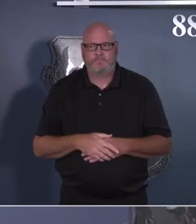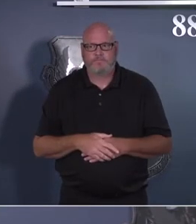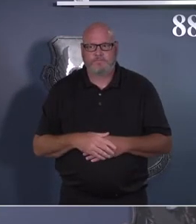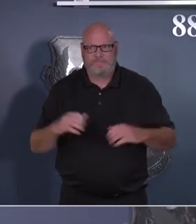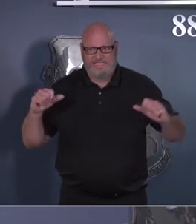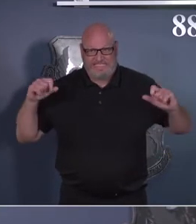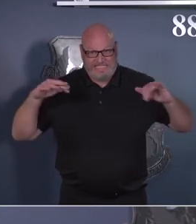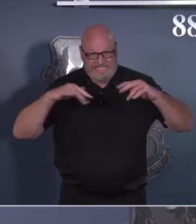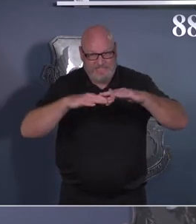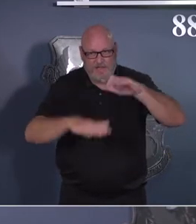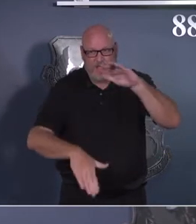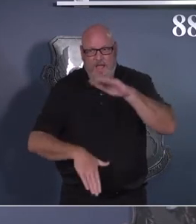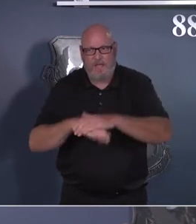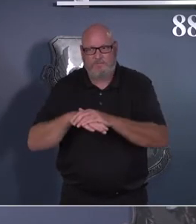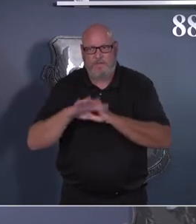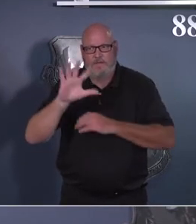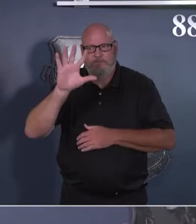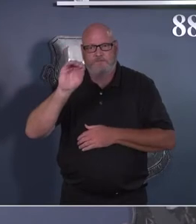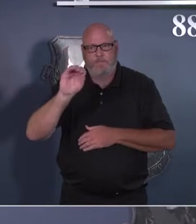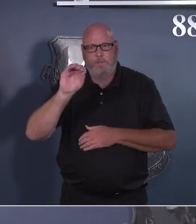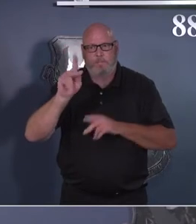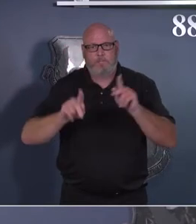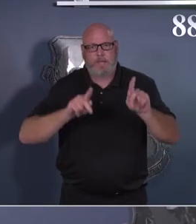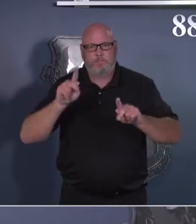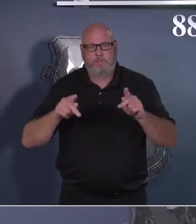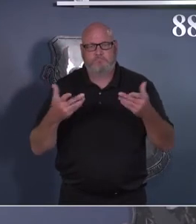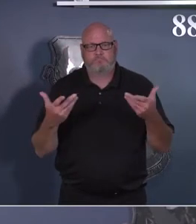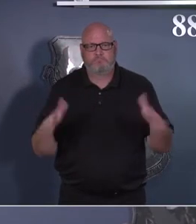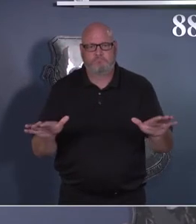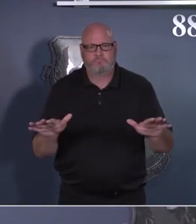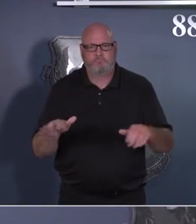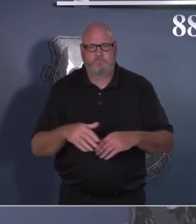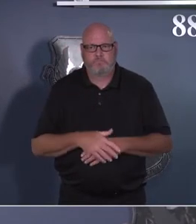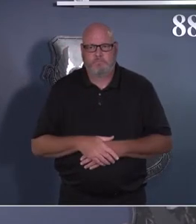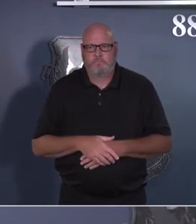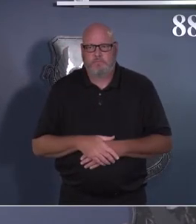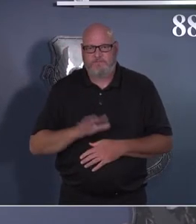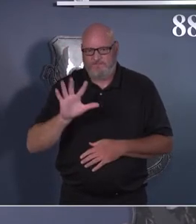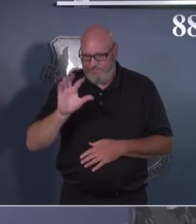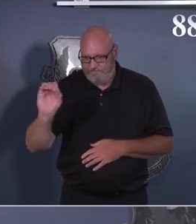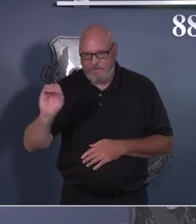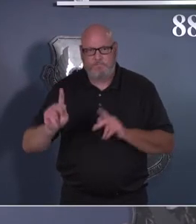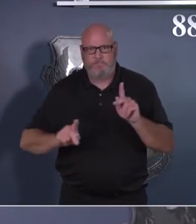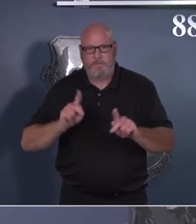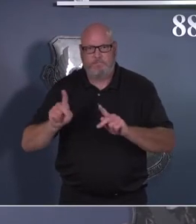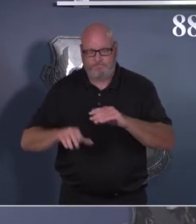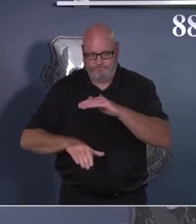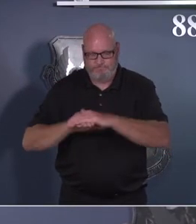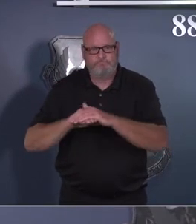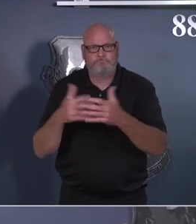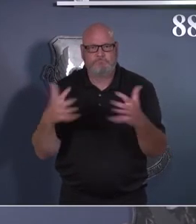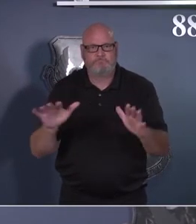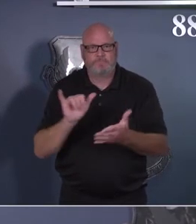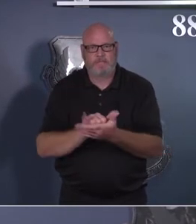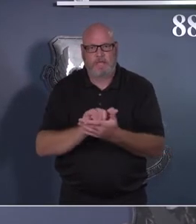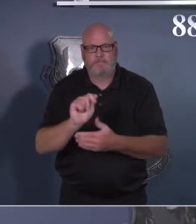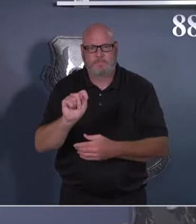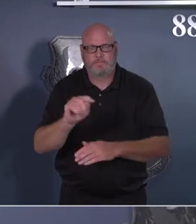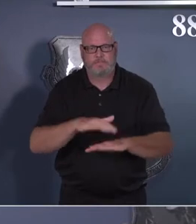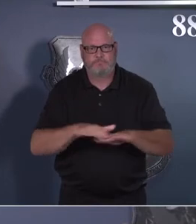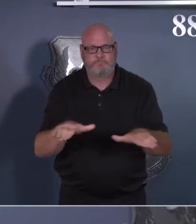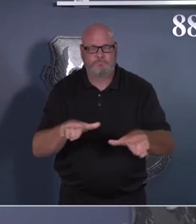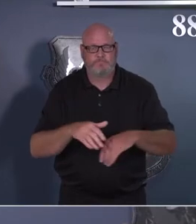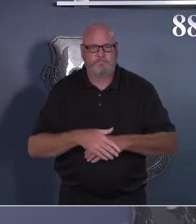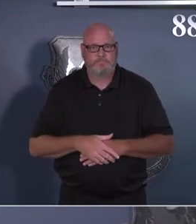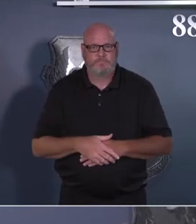50 people. So we drop the cap to large gatherings back down to 50 people. And so you think about this